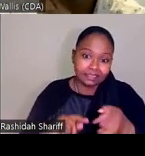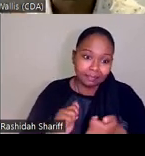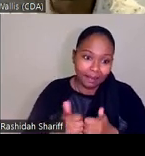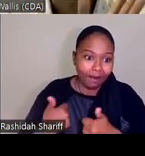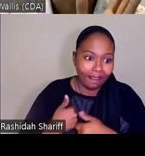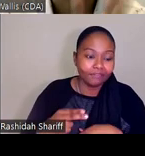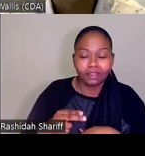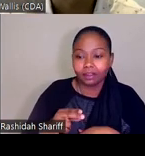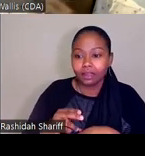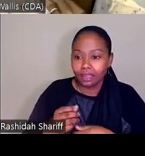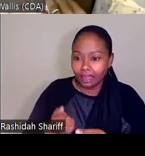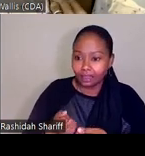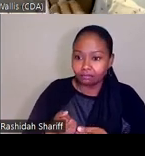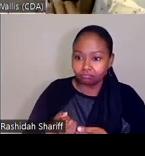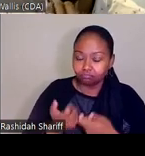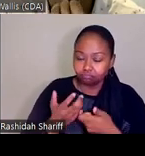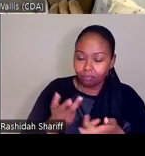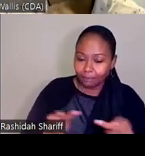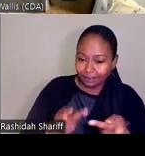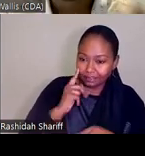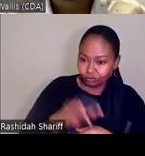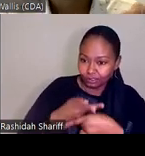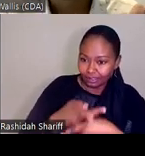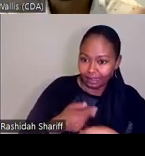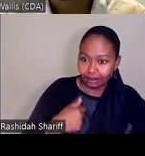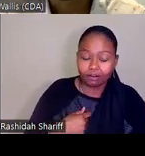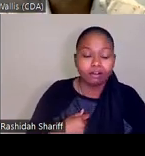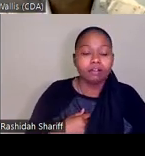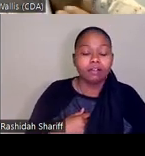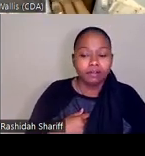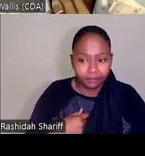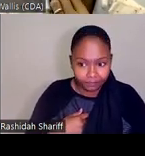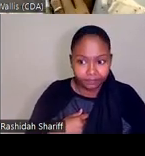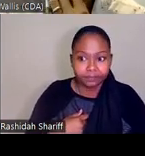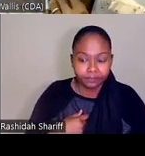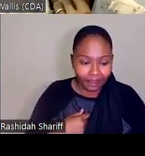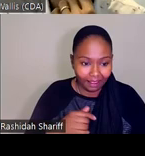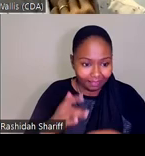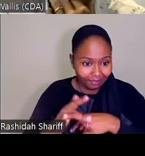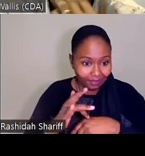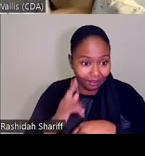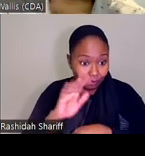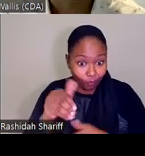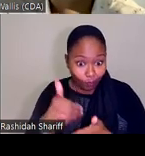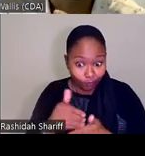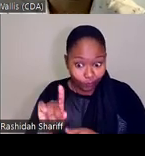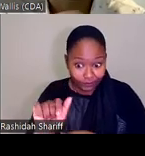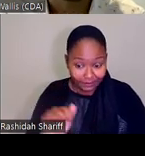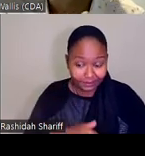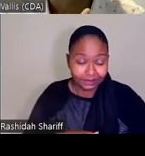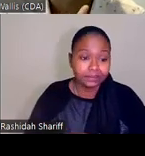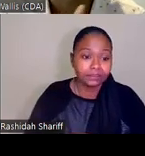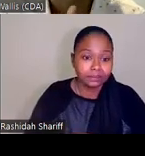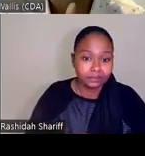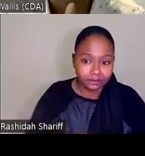But there's 40-plus other indicators that we like to replicate this for, assuming data is available for them all. But generally, in this new